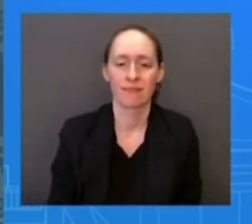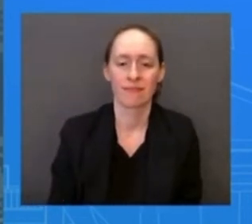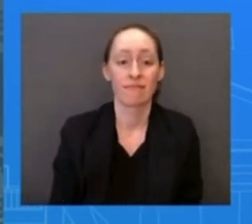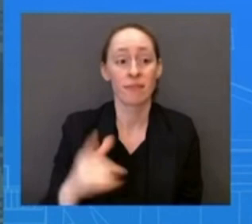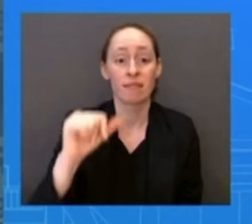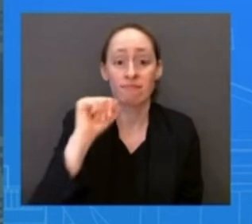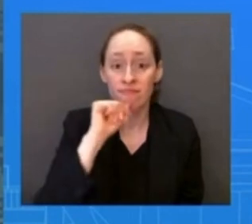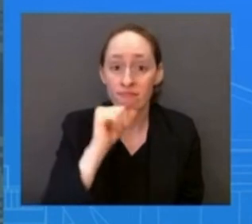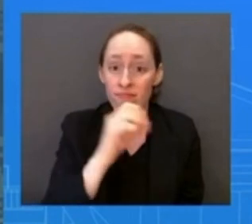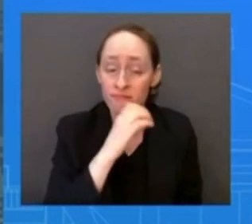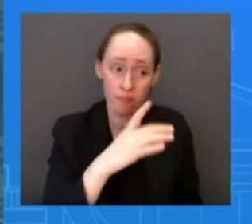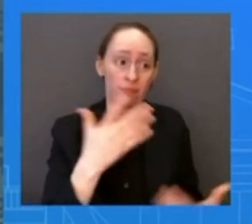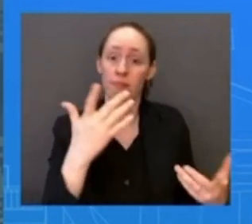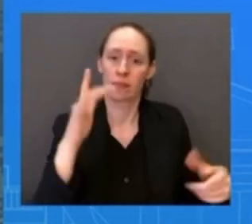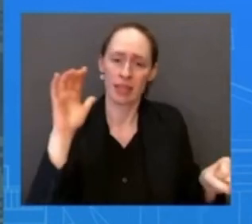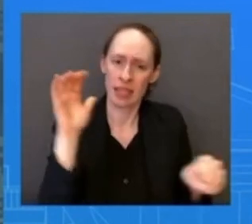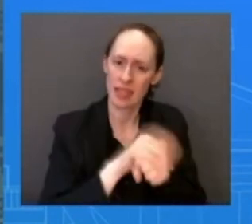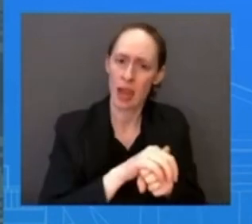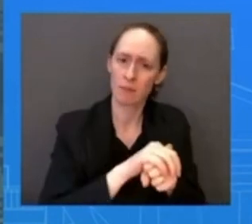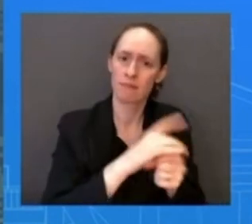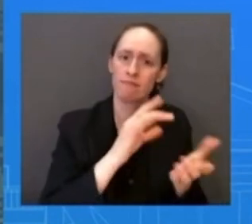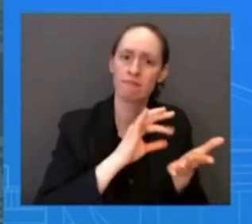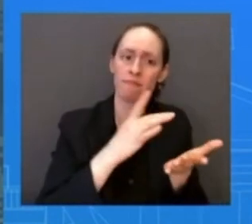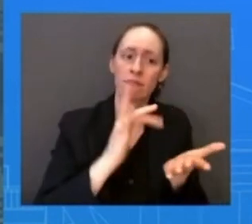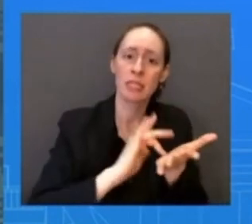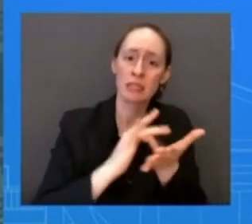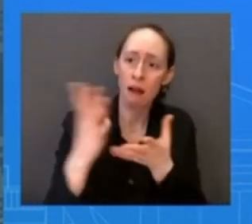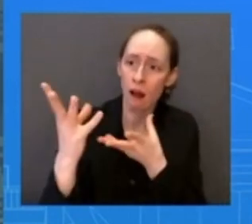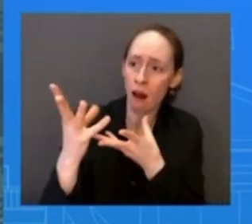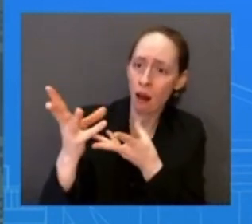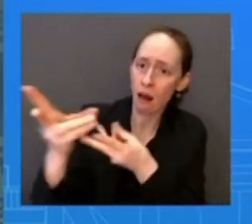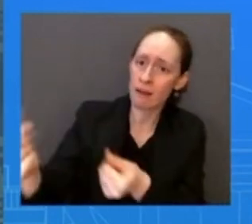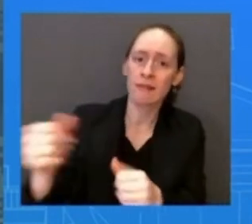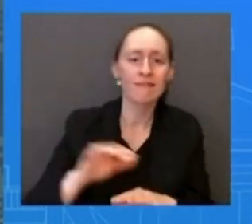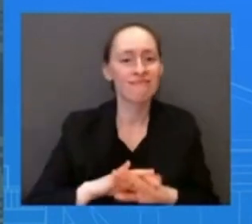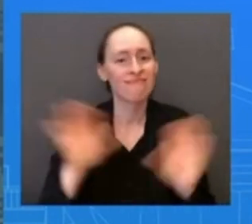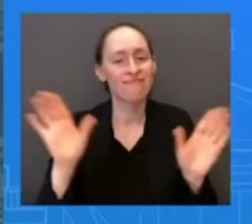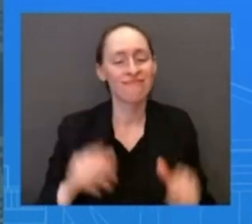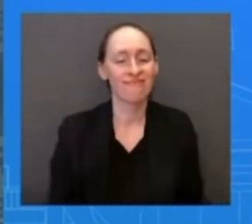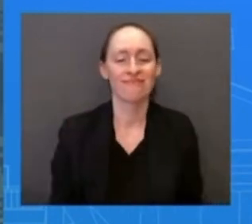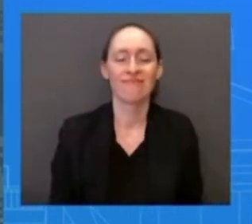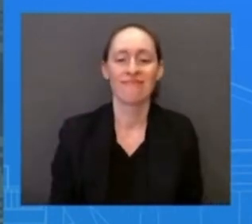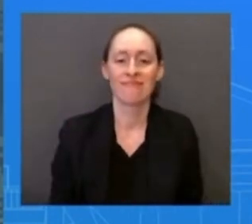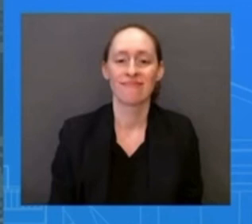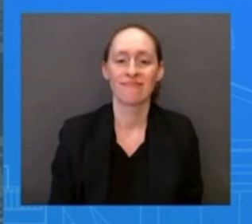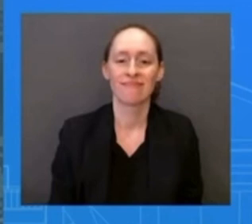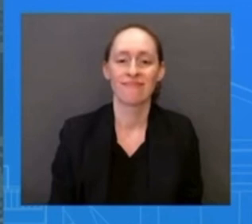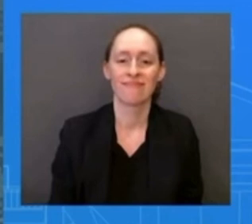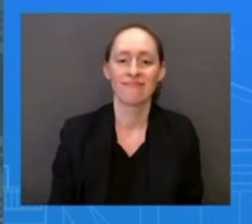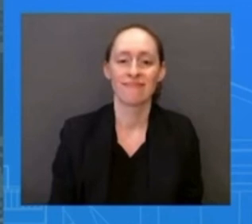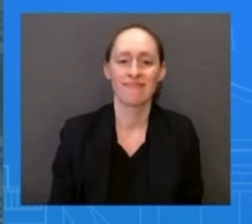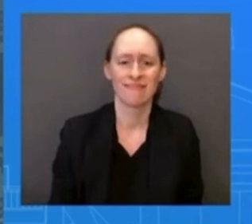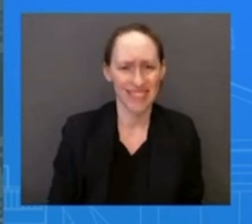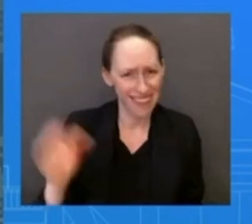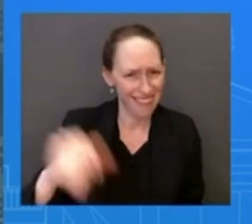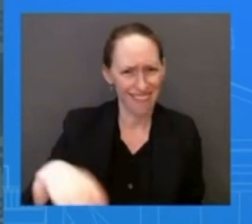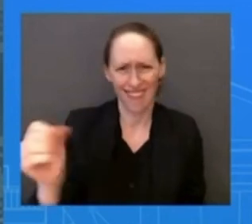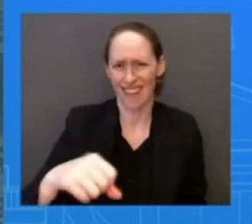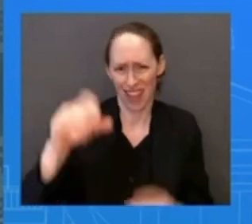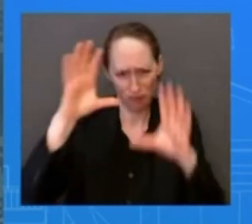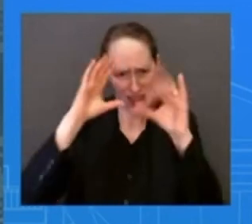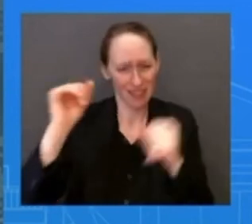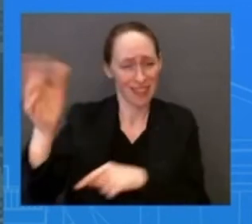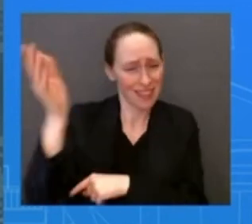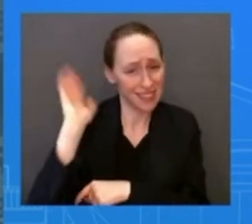medical drug costs. That is important. So, yes, the president has been talking about this and dealing with it in a real way.